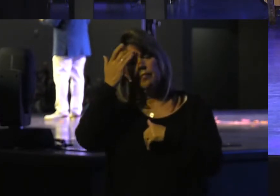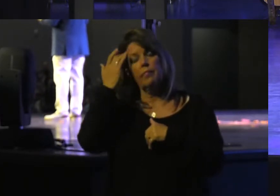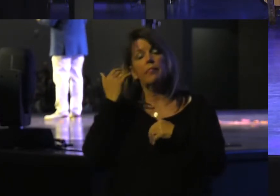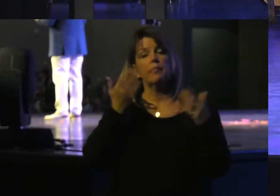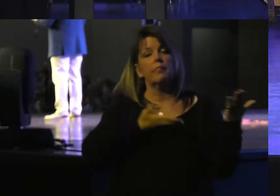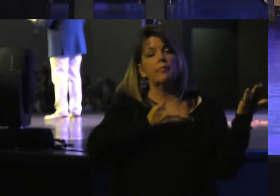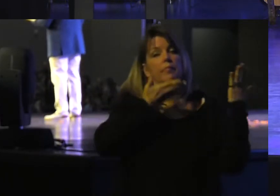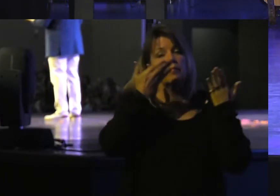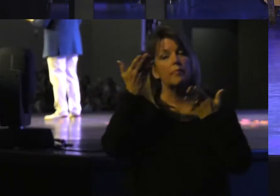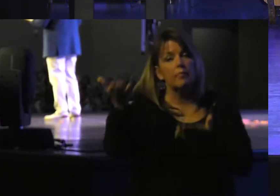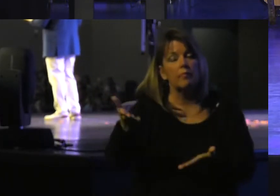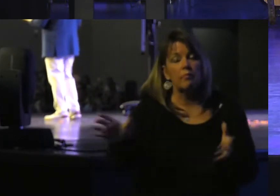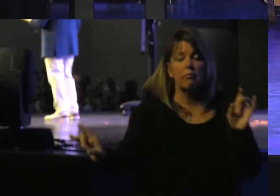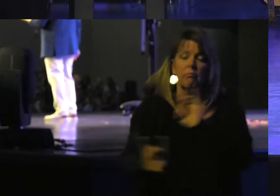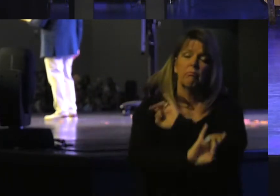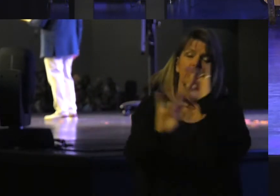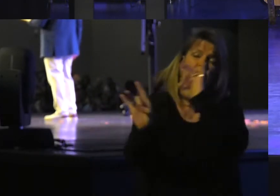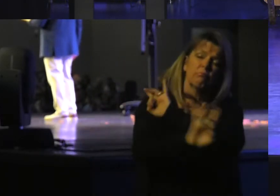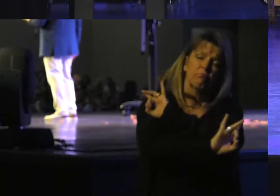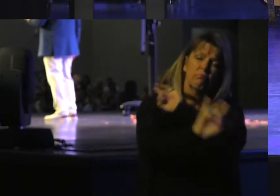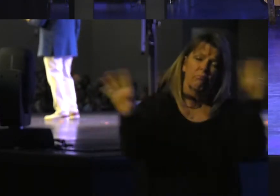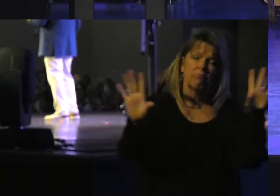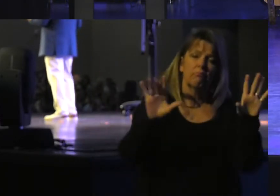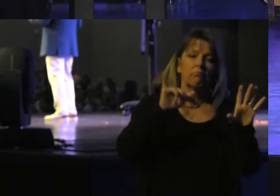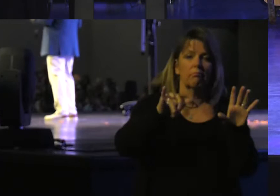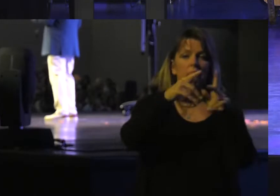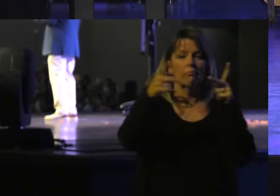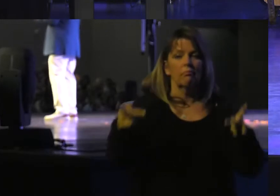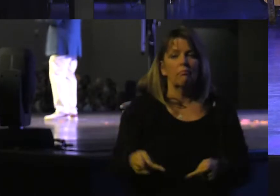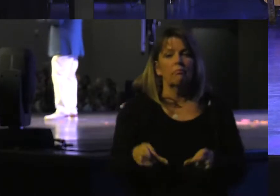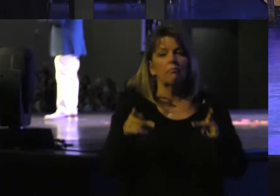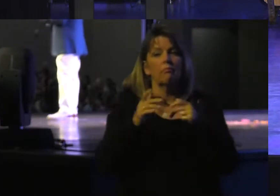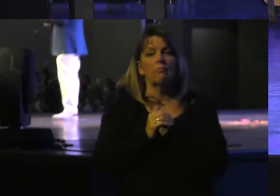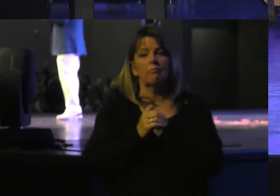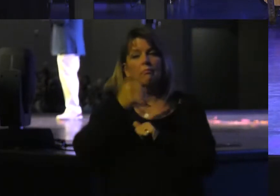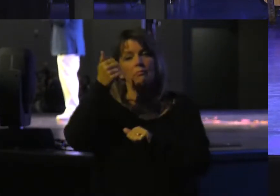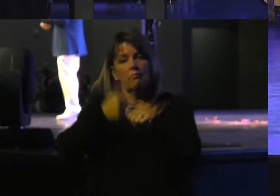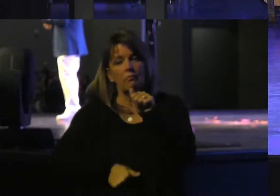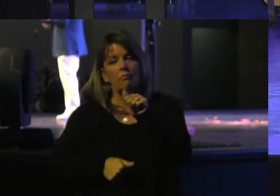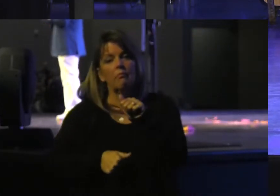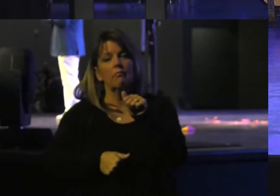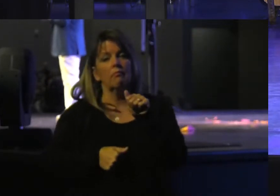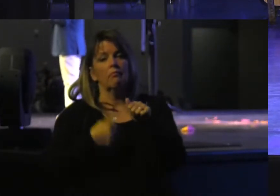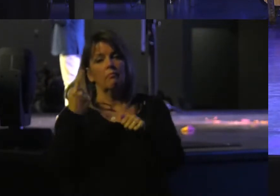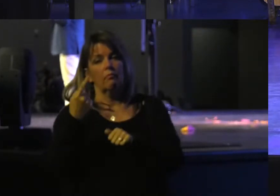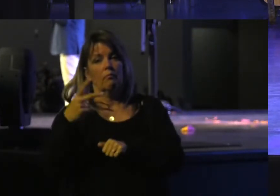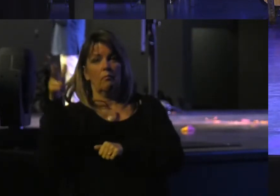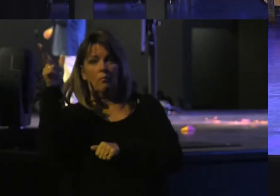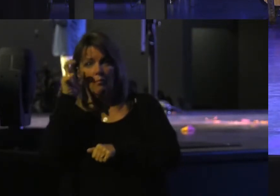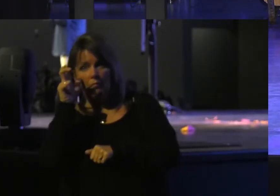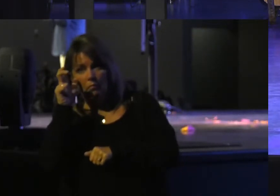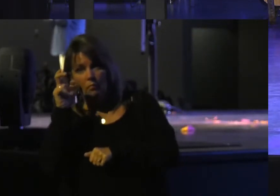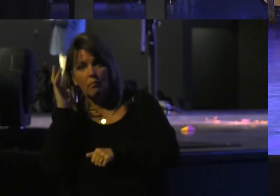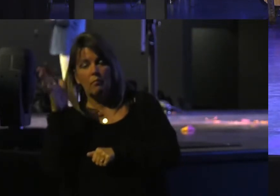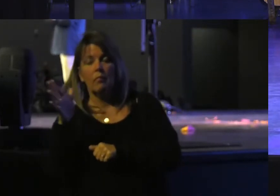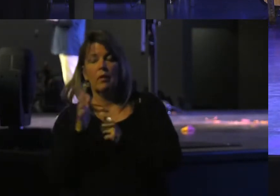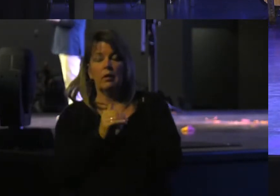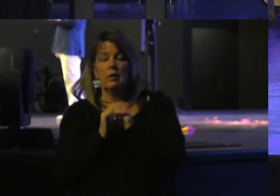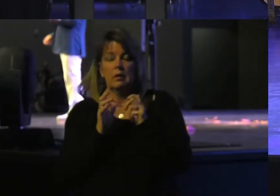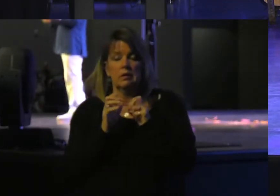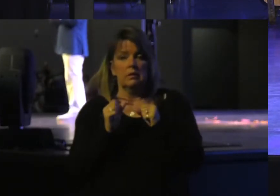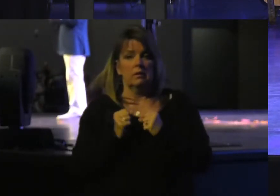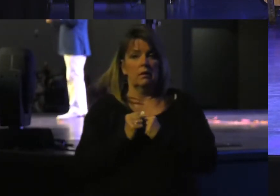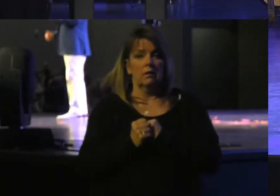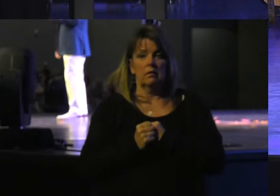bringing such disaster upon this place, That the ears of everyone who hears of it will tingle. And